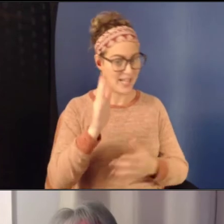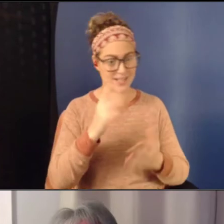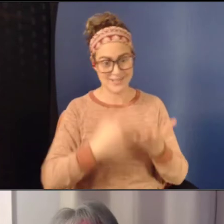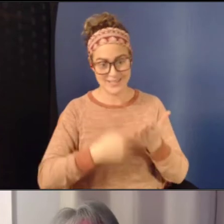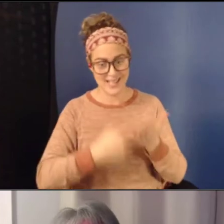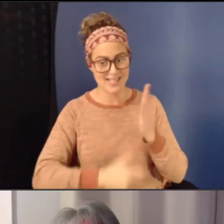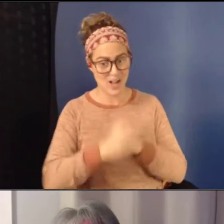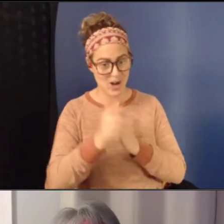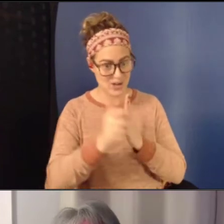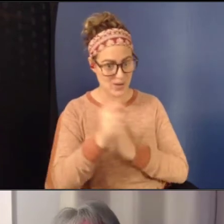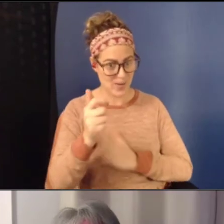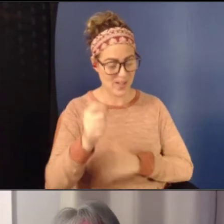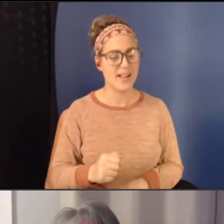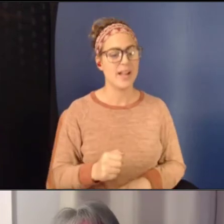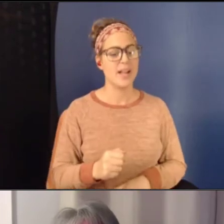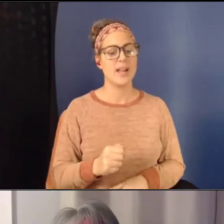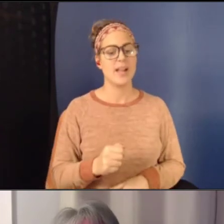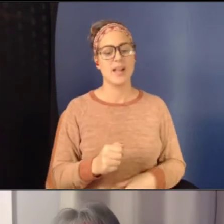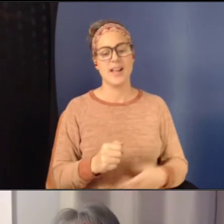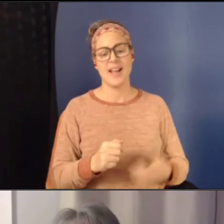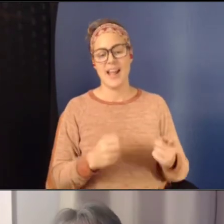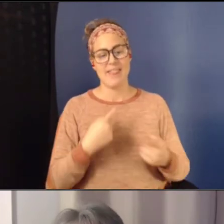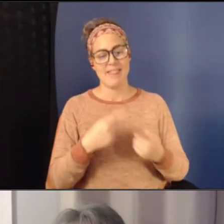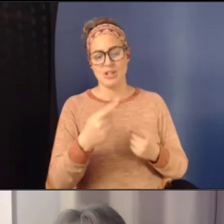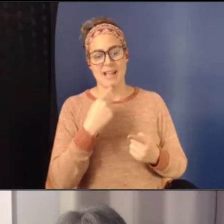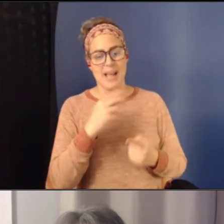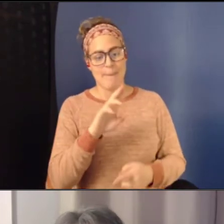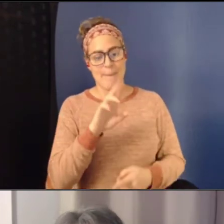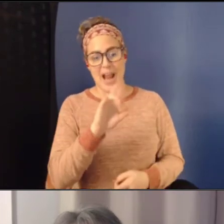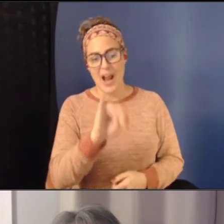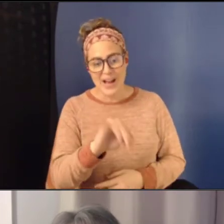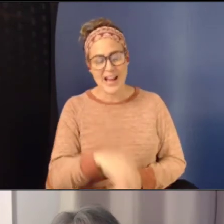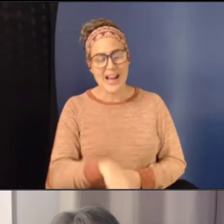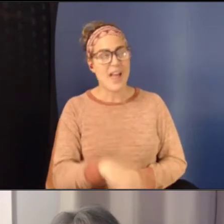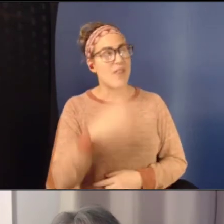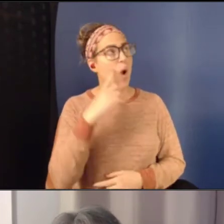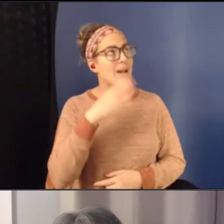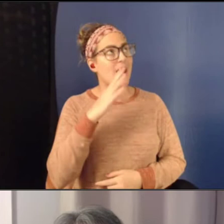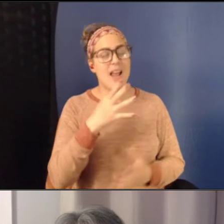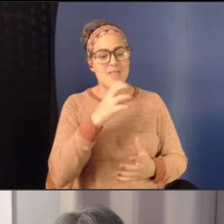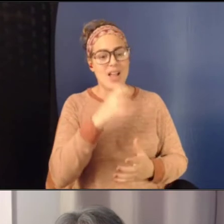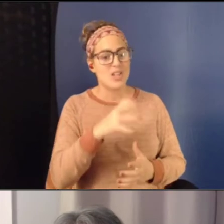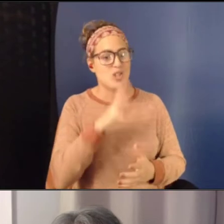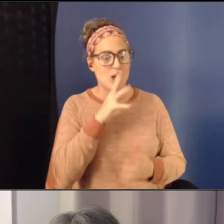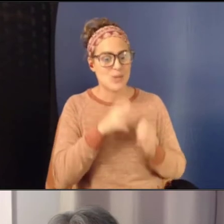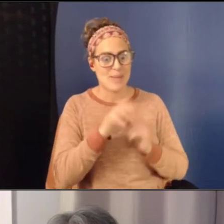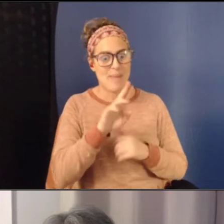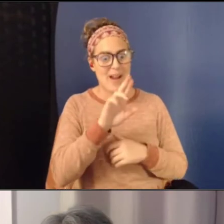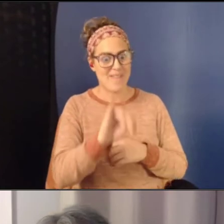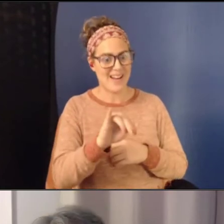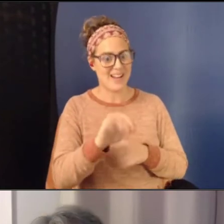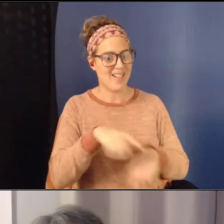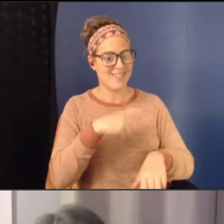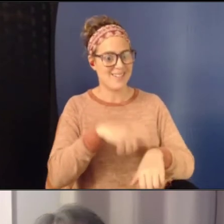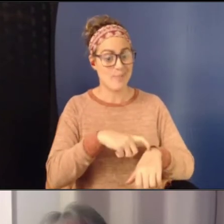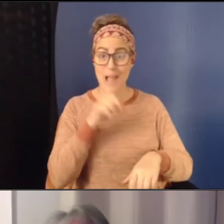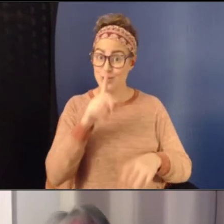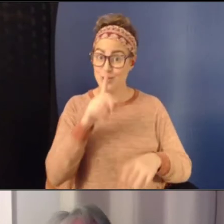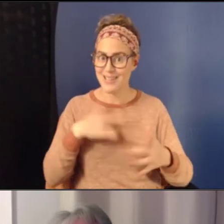And what about bringing Barry on? And I was like, oh, my gosh, I haven't talked to Barry in so long. So I'm just excited that this was on your radar.